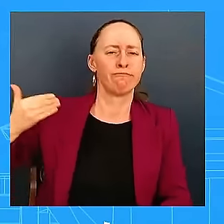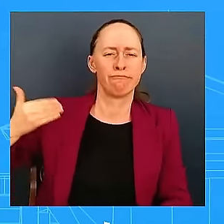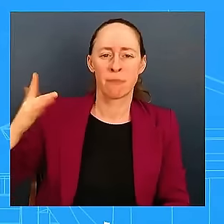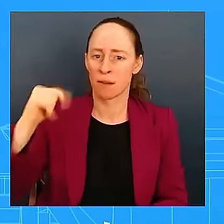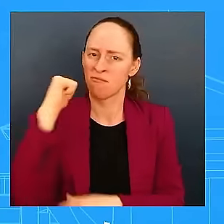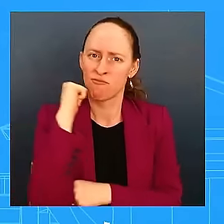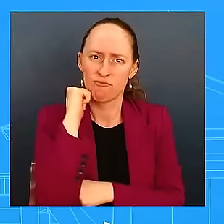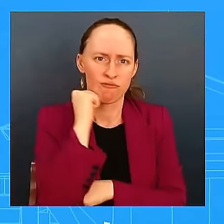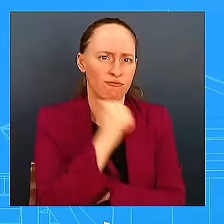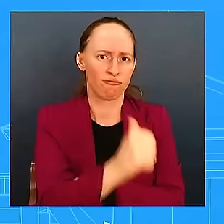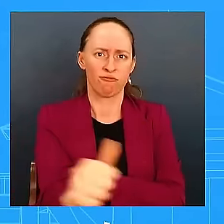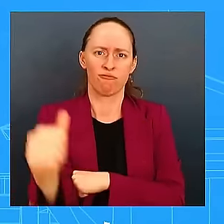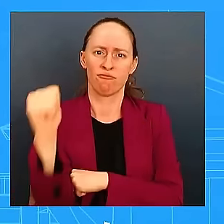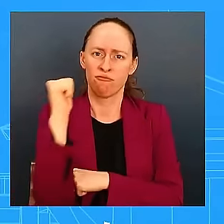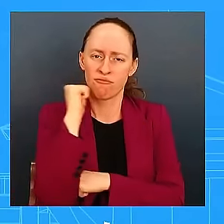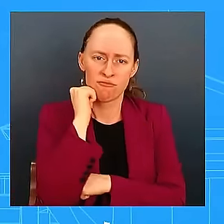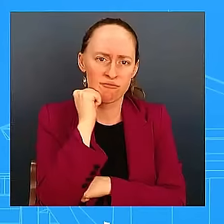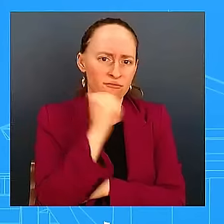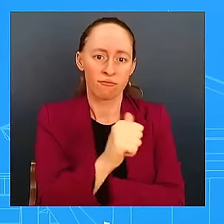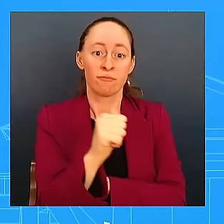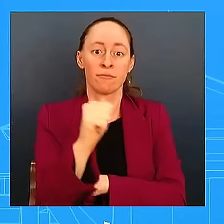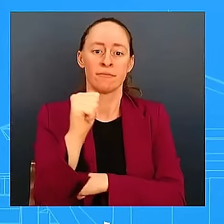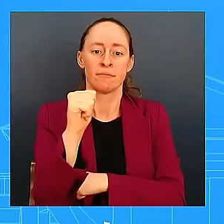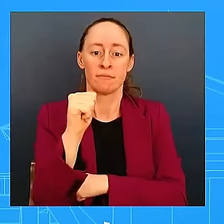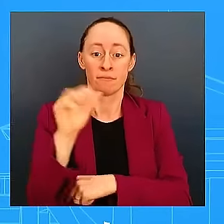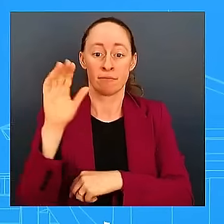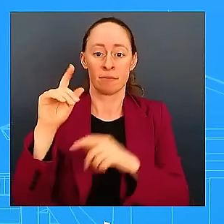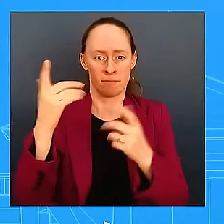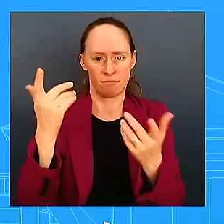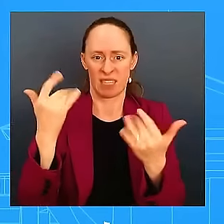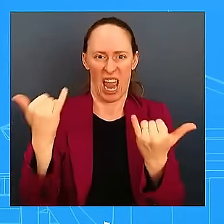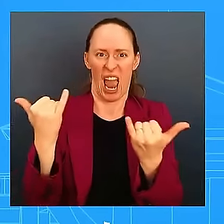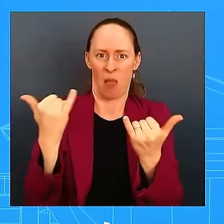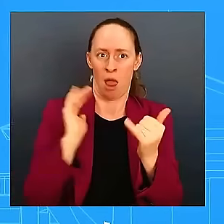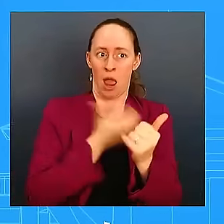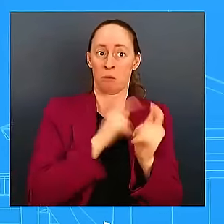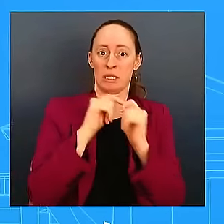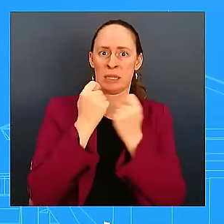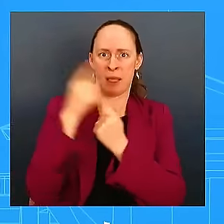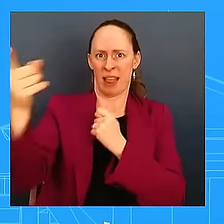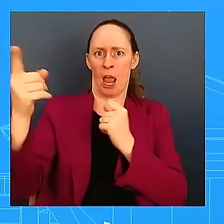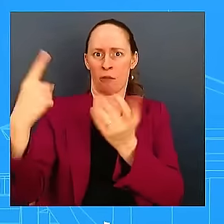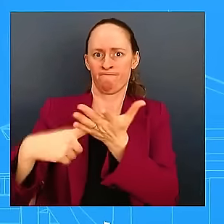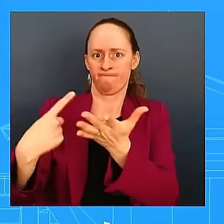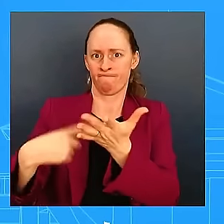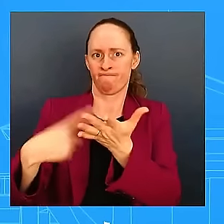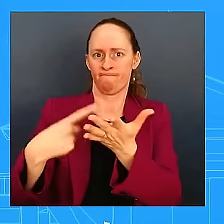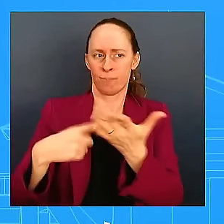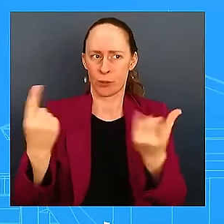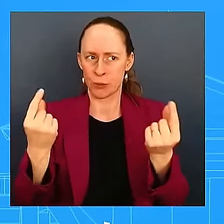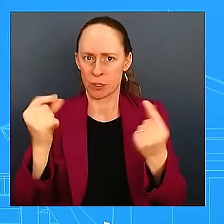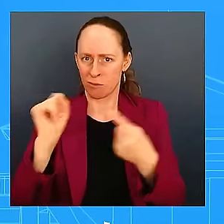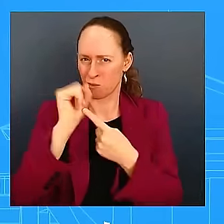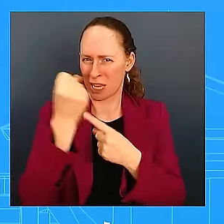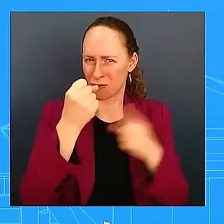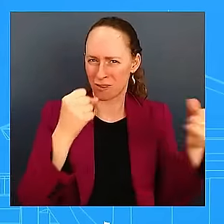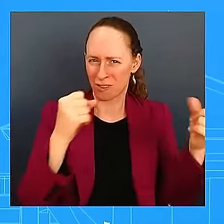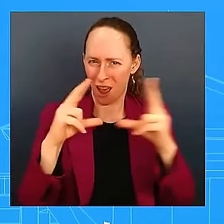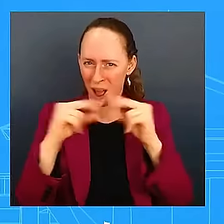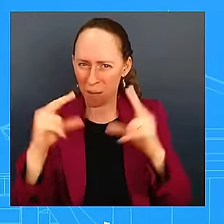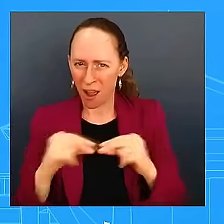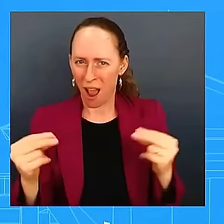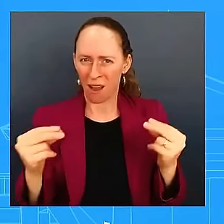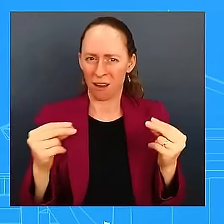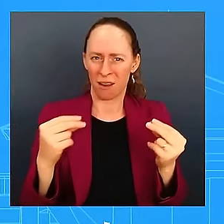in New York having meetings about this particular ceasefire call that we put forward. mentioned that the efforts